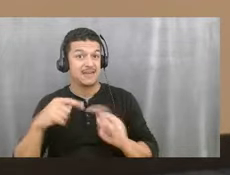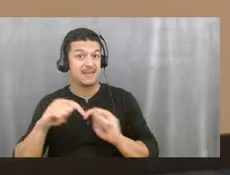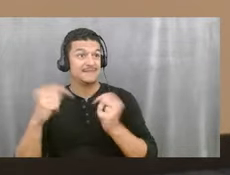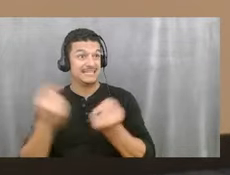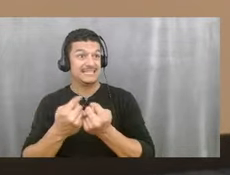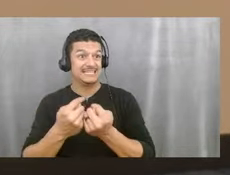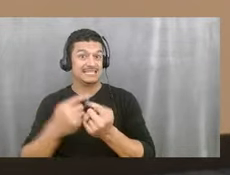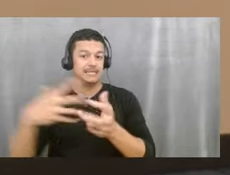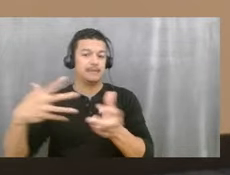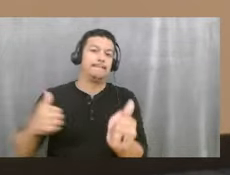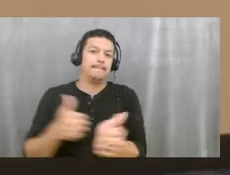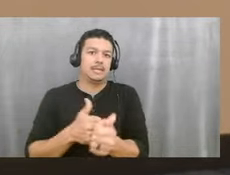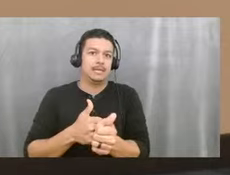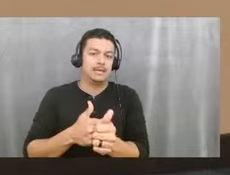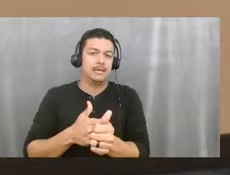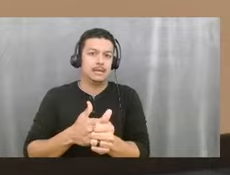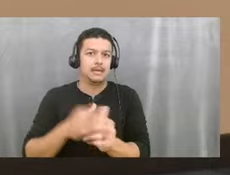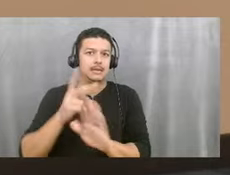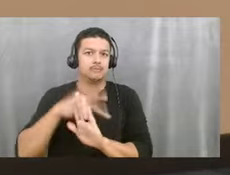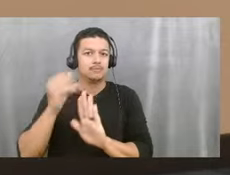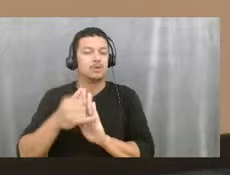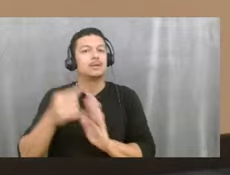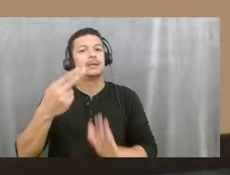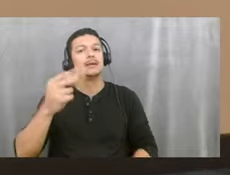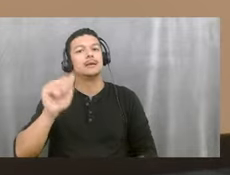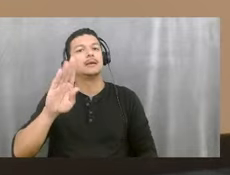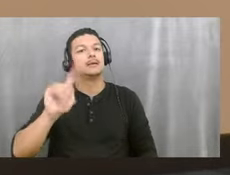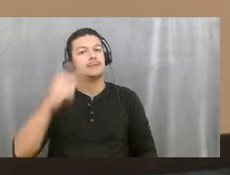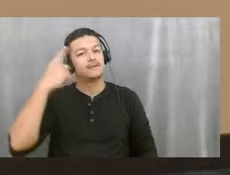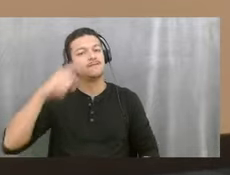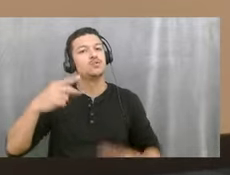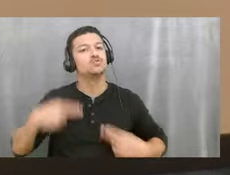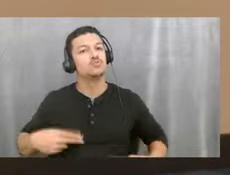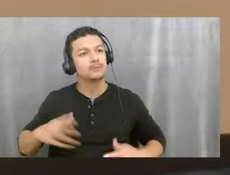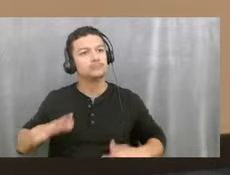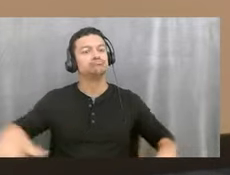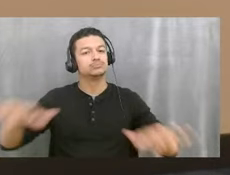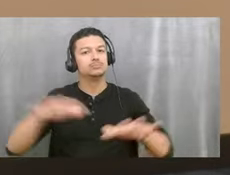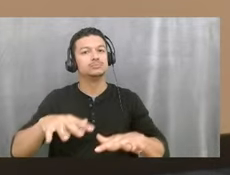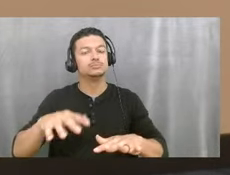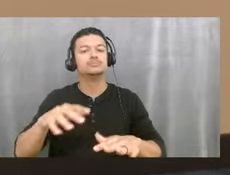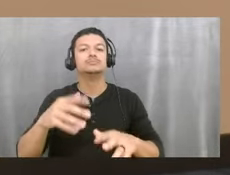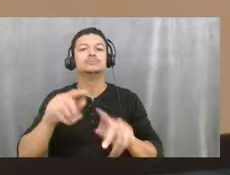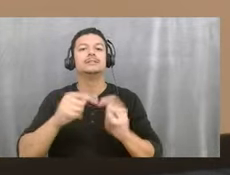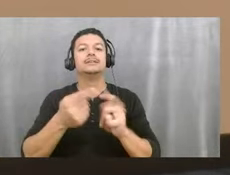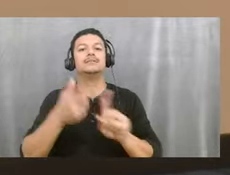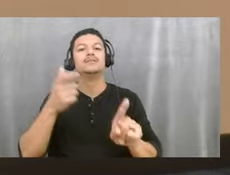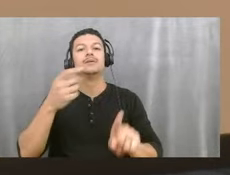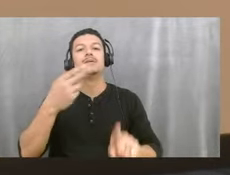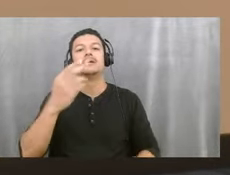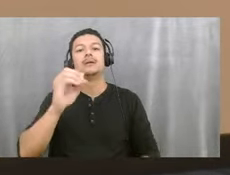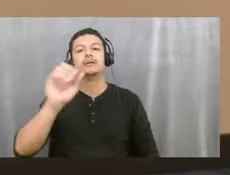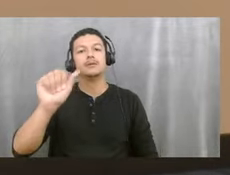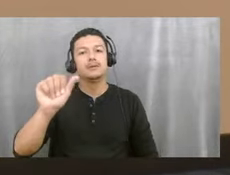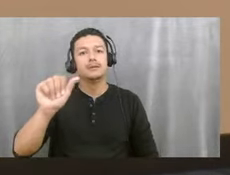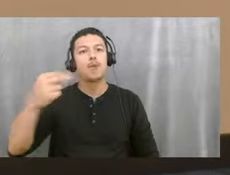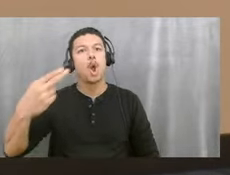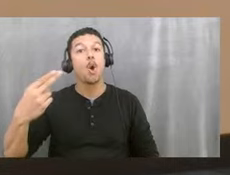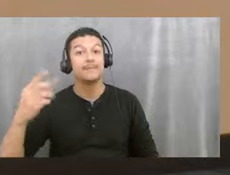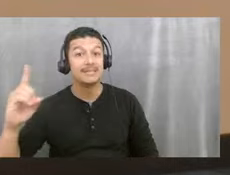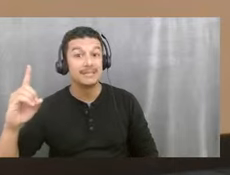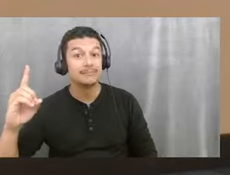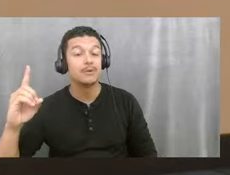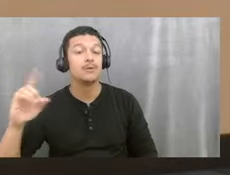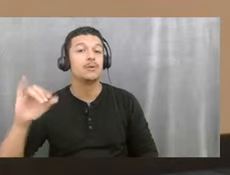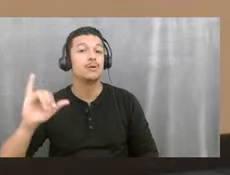project, Habitat for Humanity, a community standard team from the HOA, and a group of people, Home Depot and other partners, have come together to